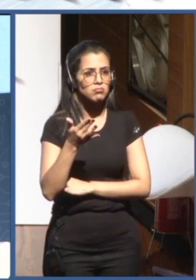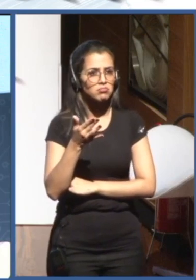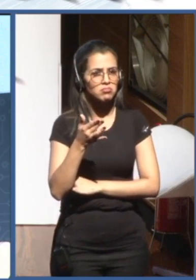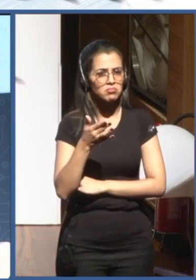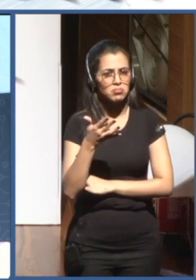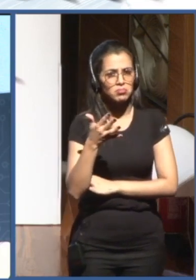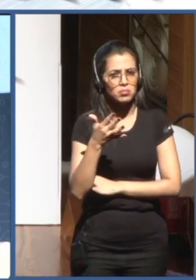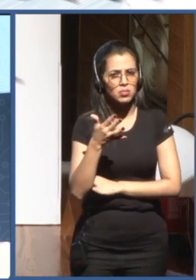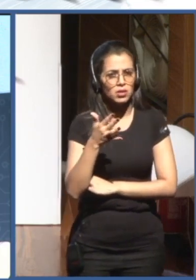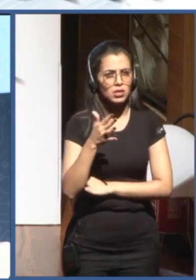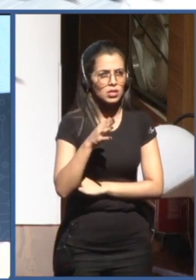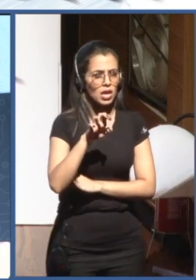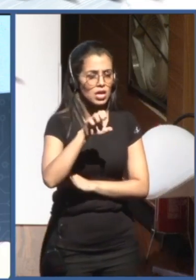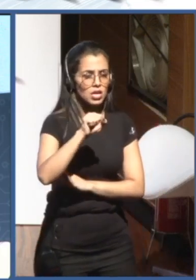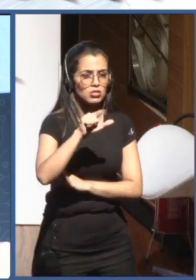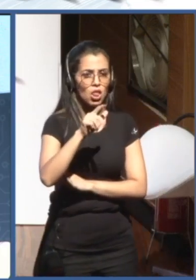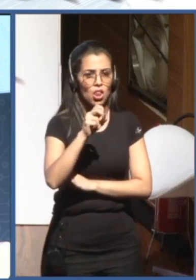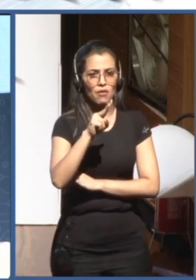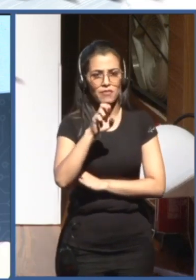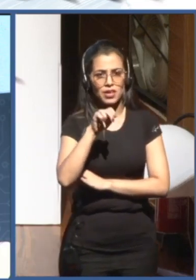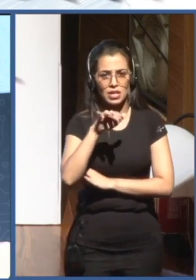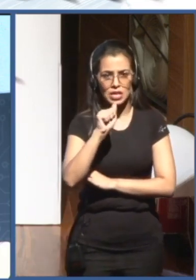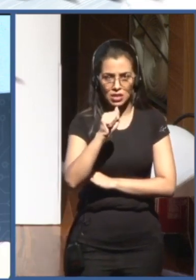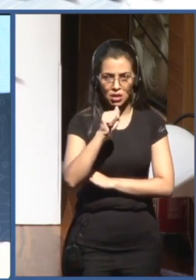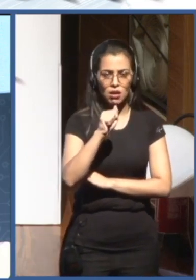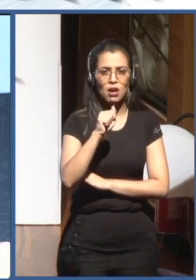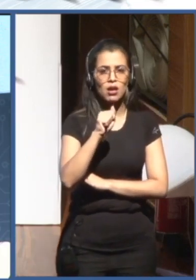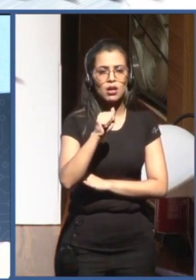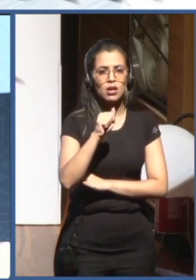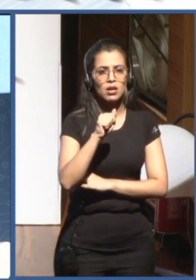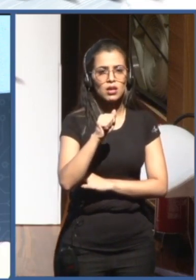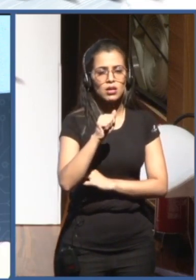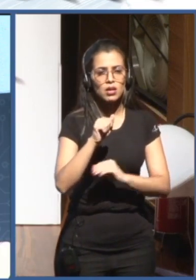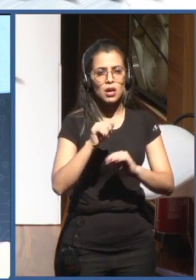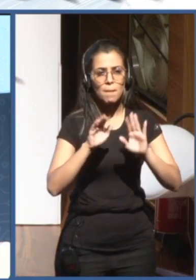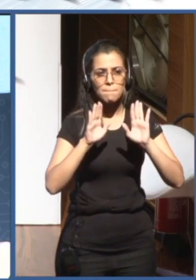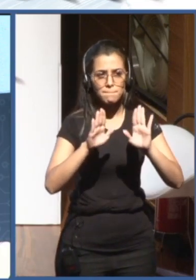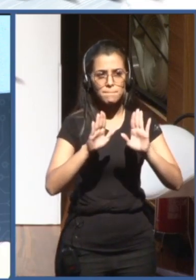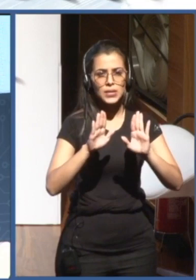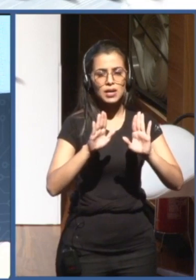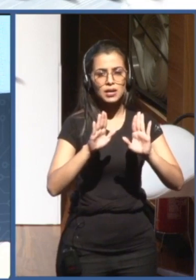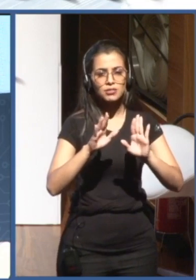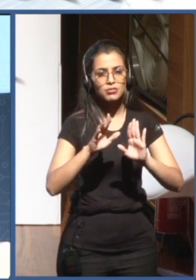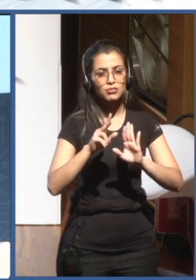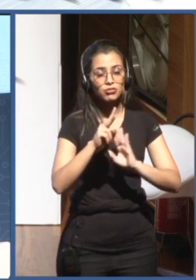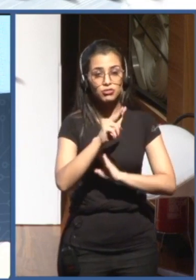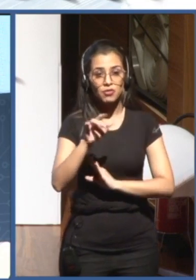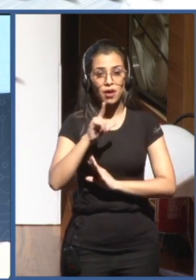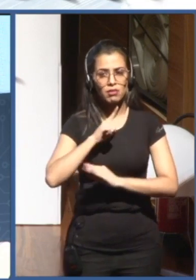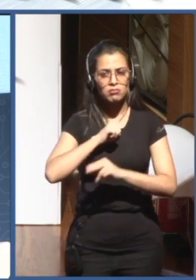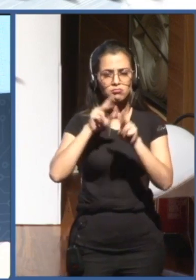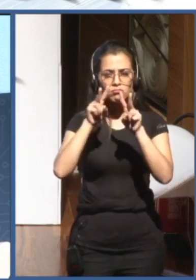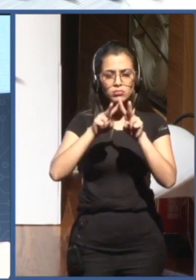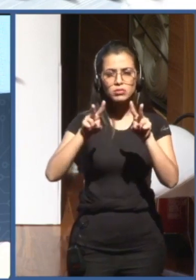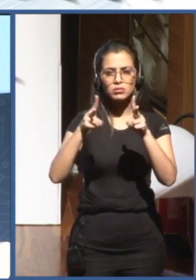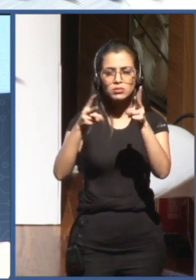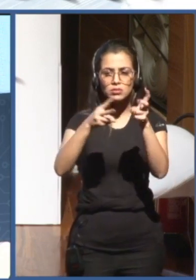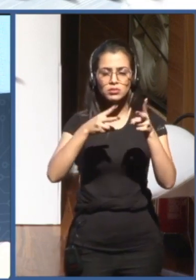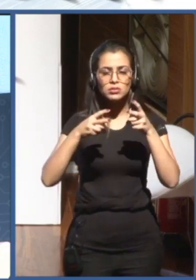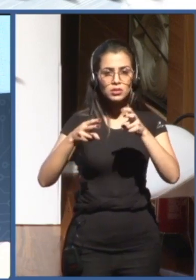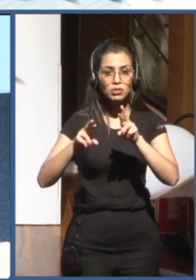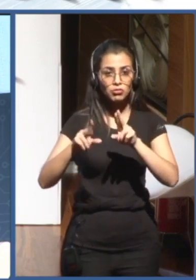where it lies in Europe. But, however, we will be visible, and we will work on that, that we will be visible.